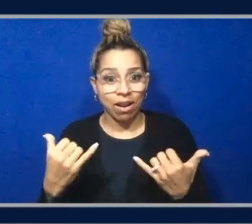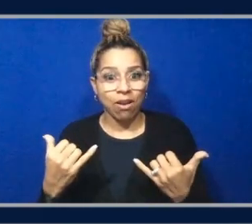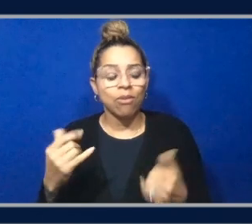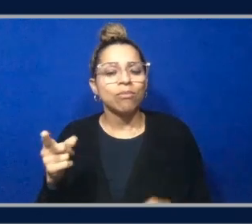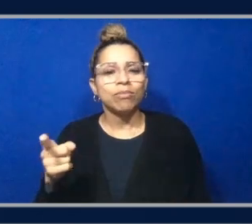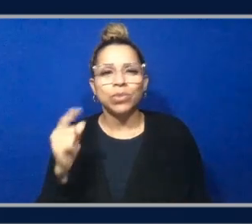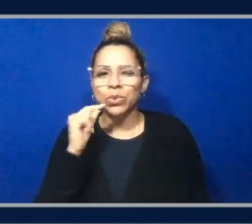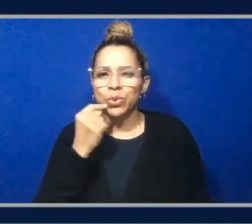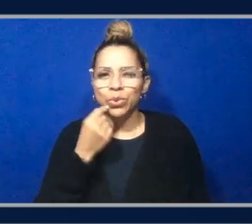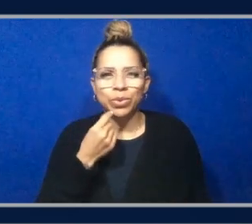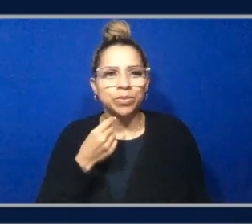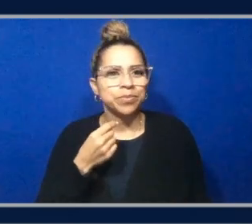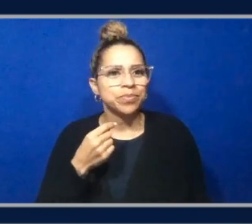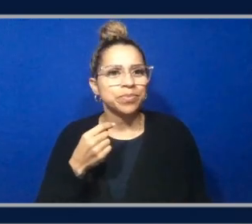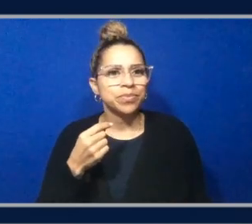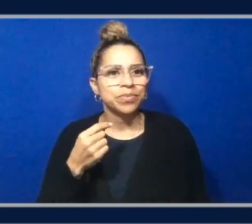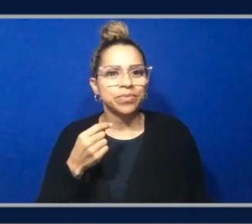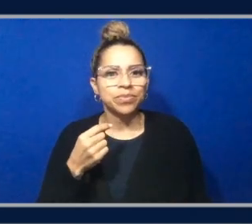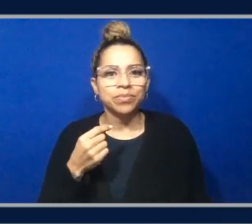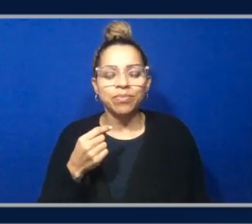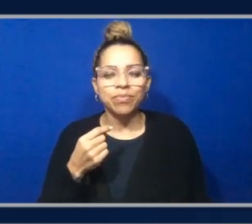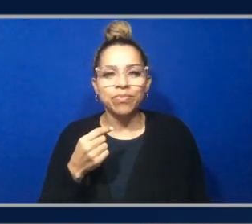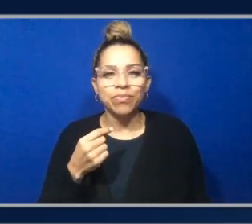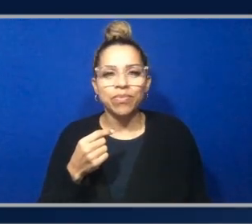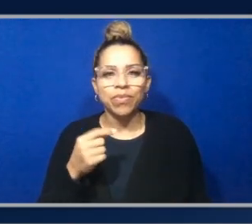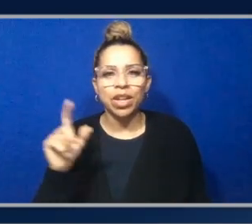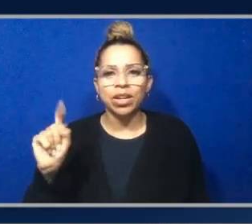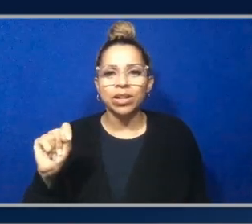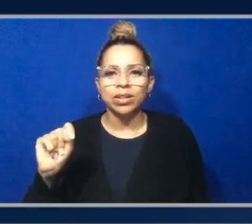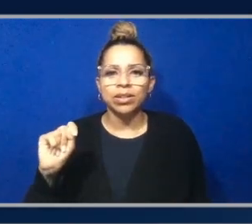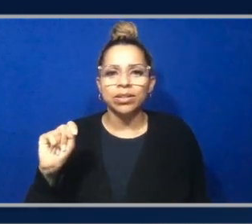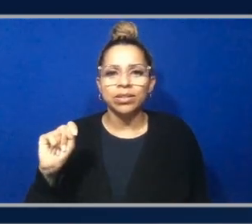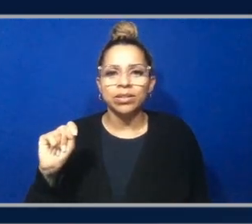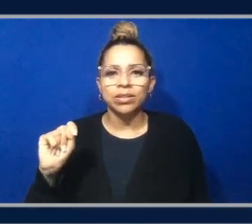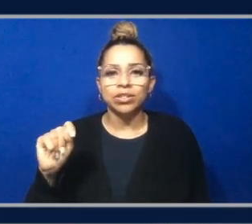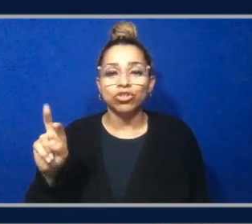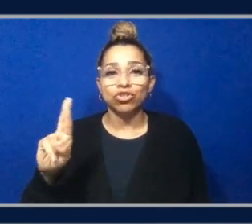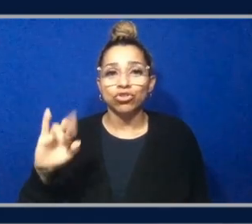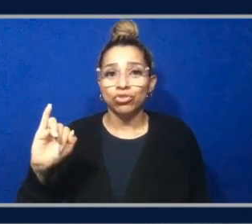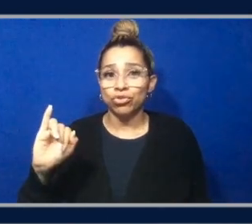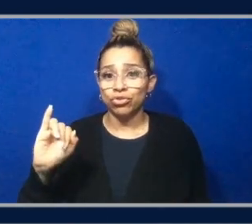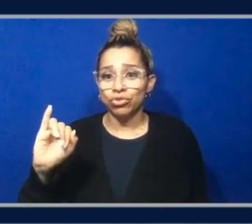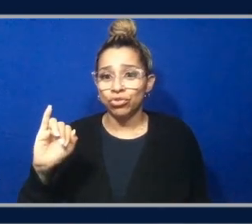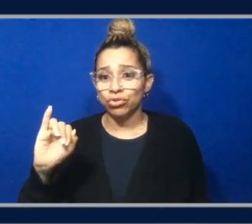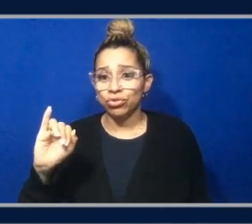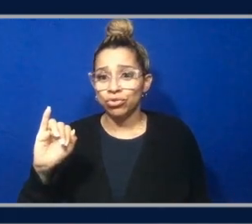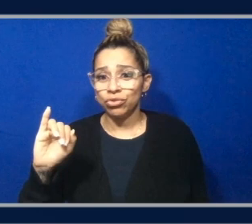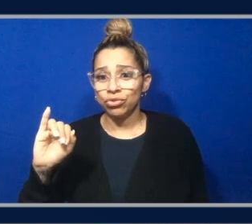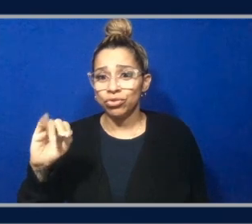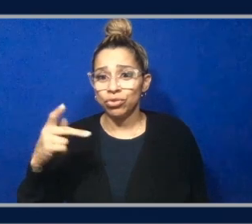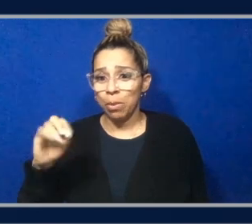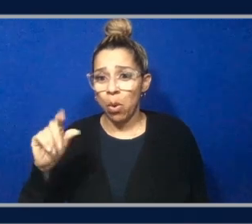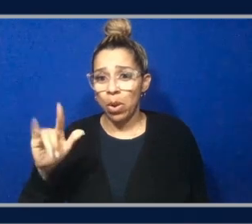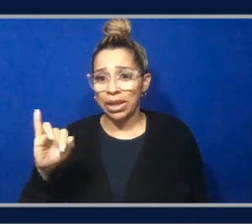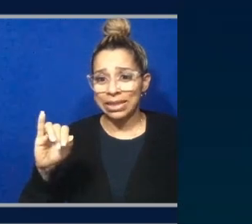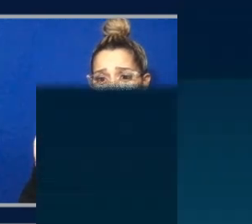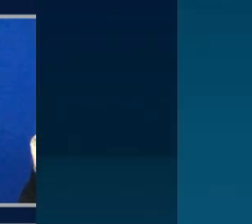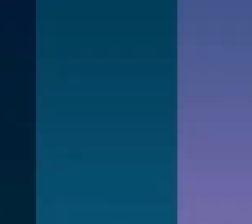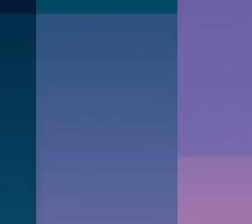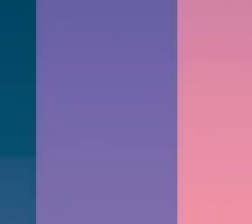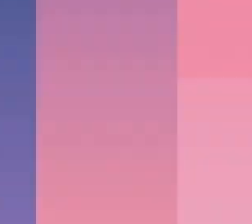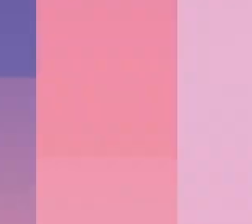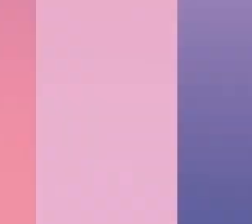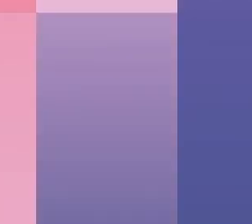Tripolista. I don't know what that stands for. I hope I pronounced it right. But Tripolista says working on the exam by the mid or end of December.